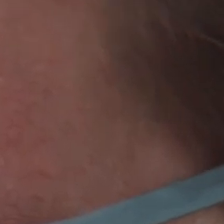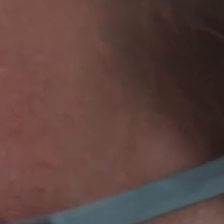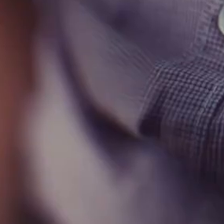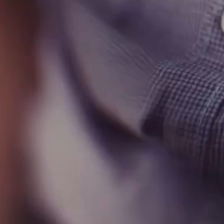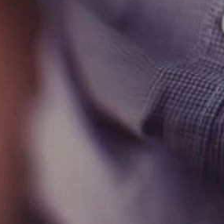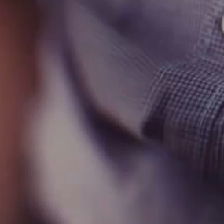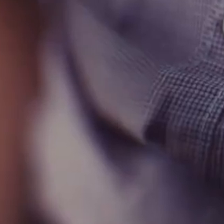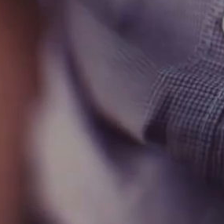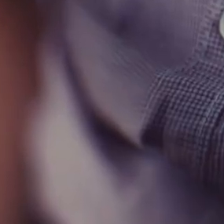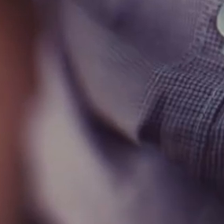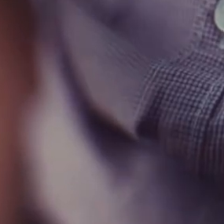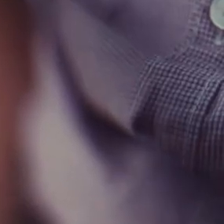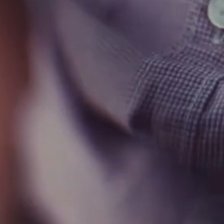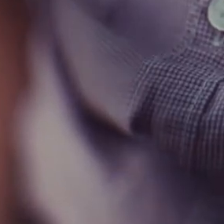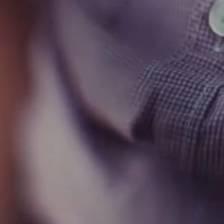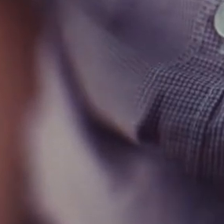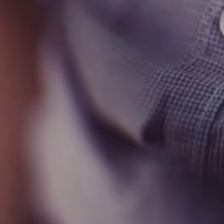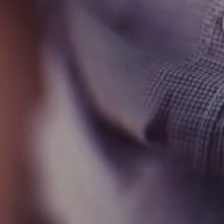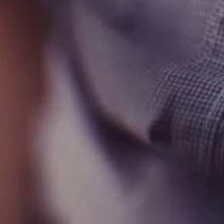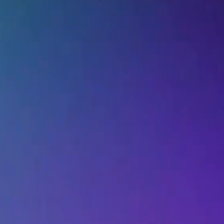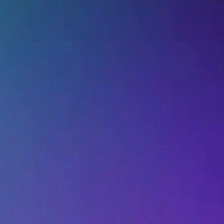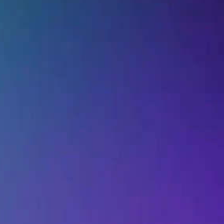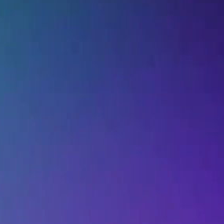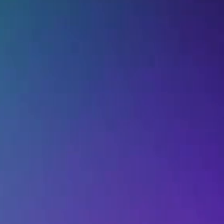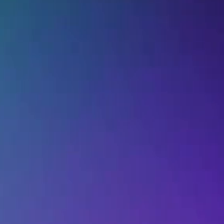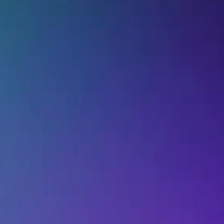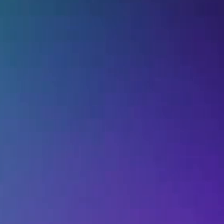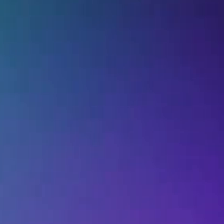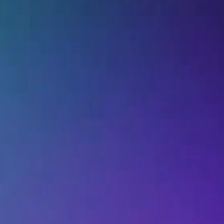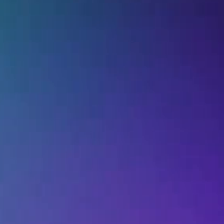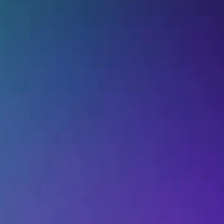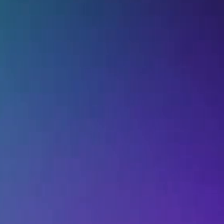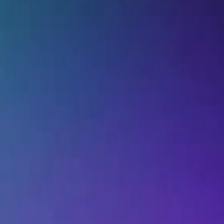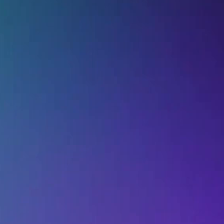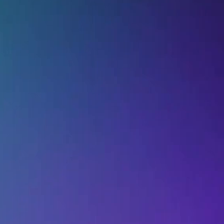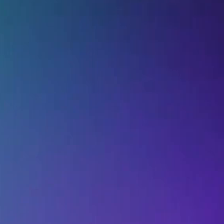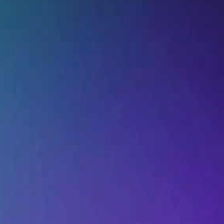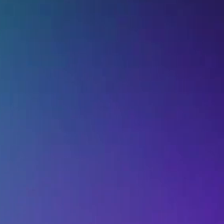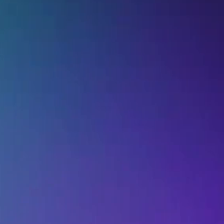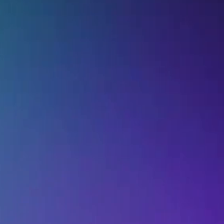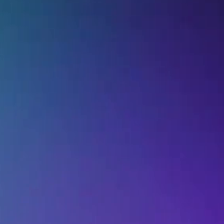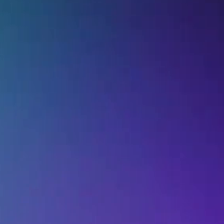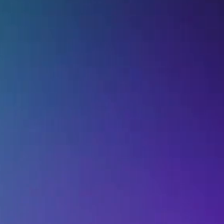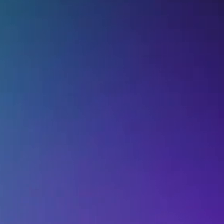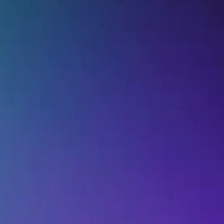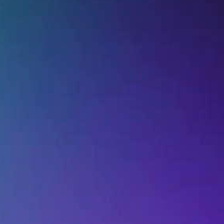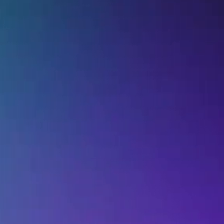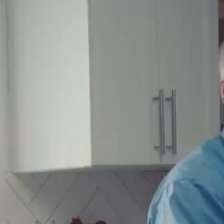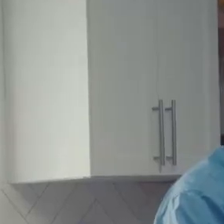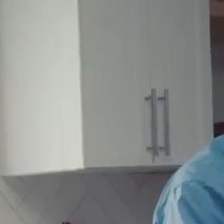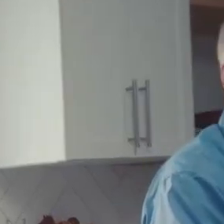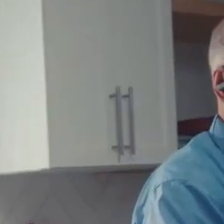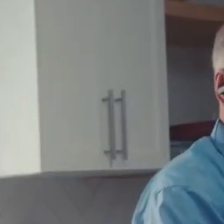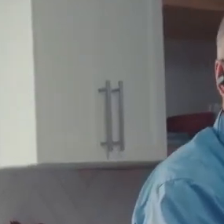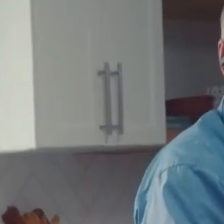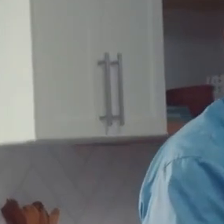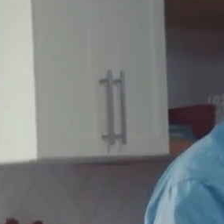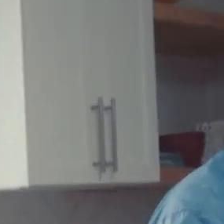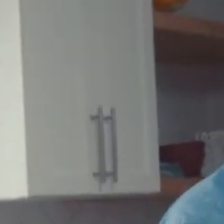information's there on Yahoo. It's totally accessible. And I'm like, are you kidding me? Like, I got all the power back in my hands.